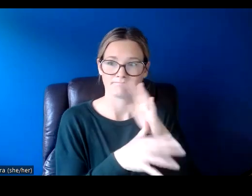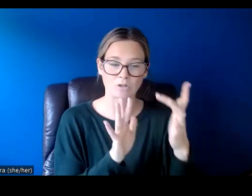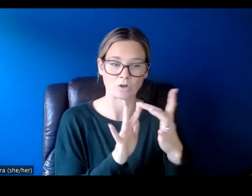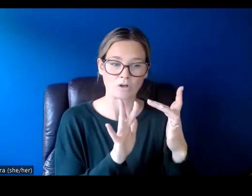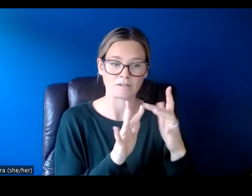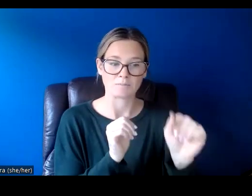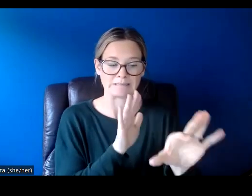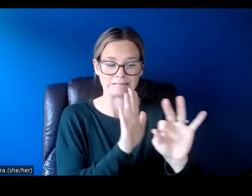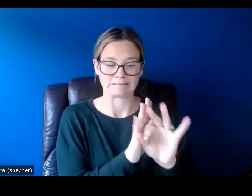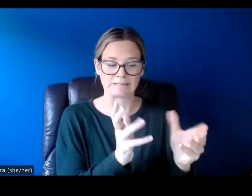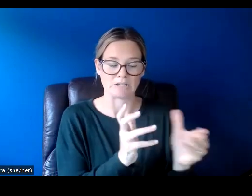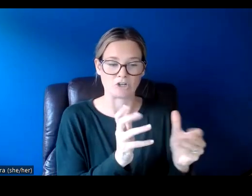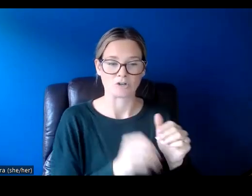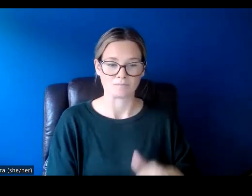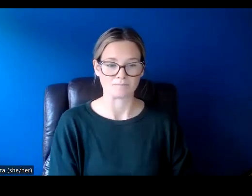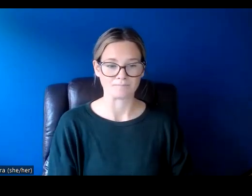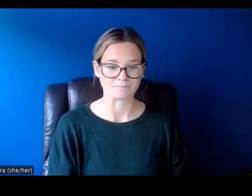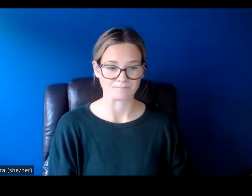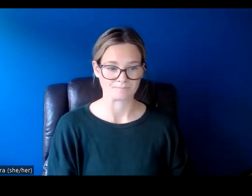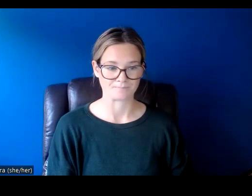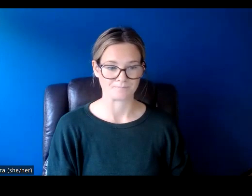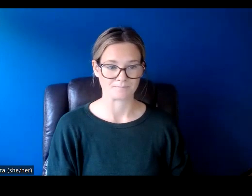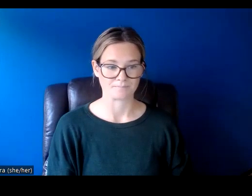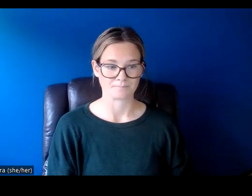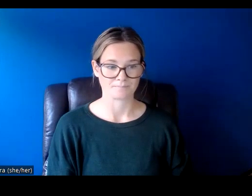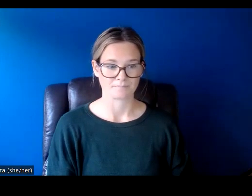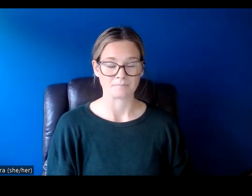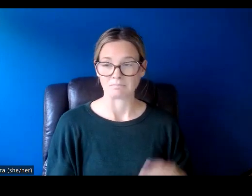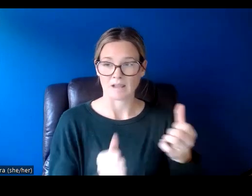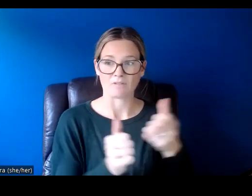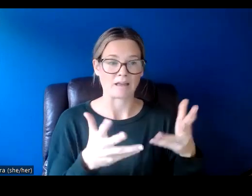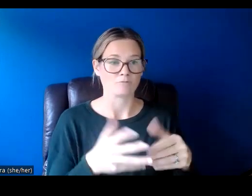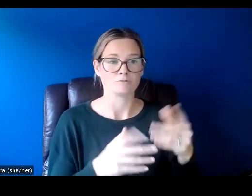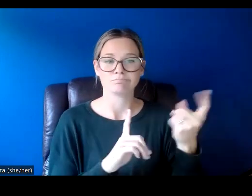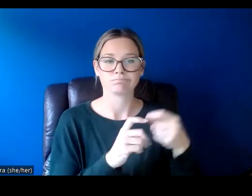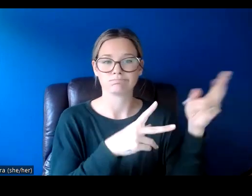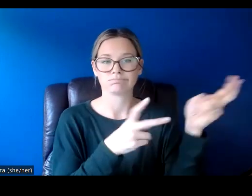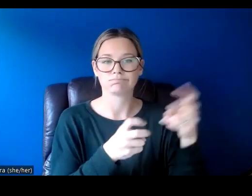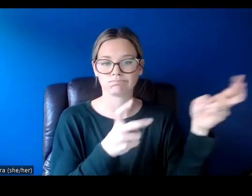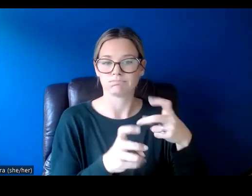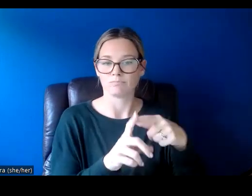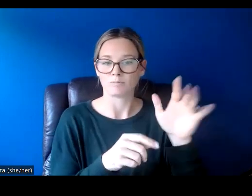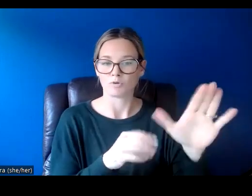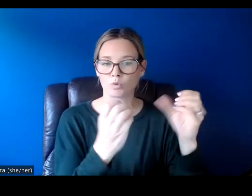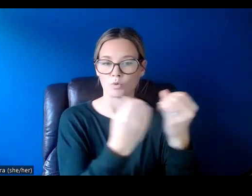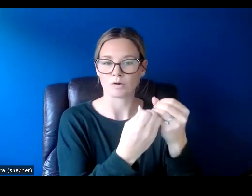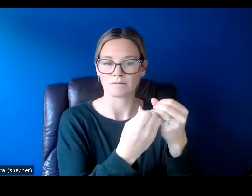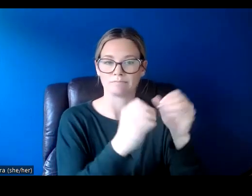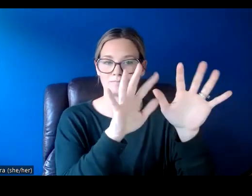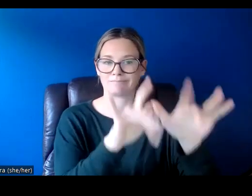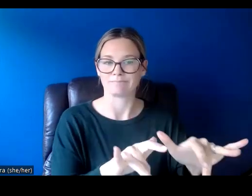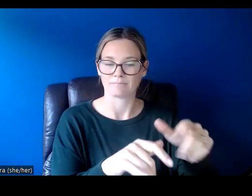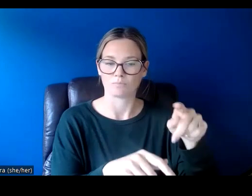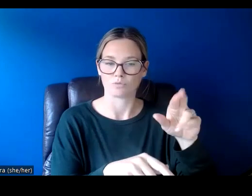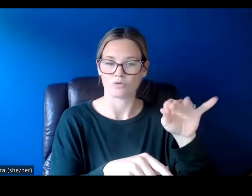have to select here as well. Everything else will just be imported over from your organizational or